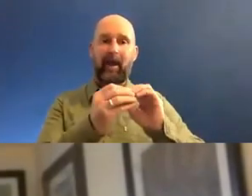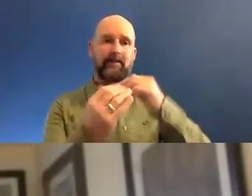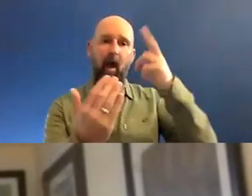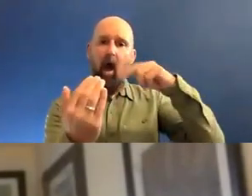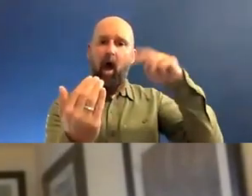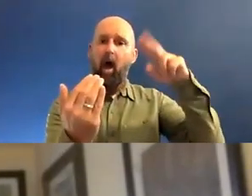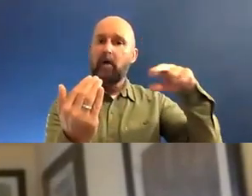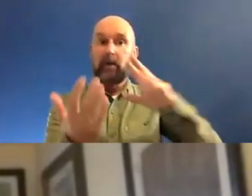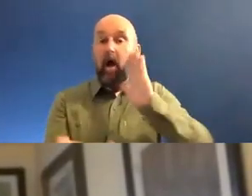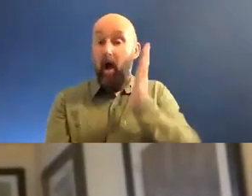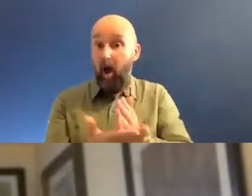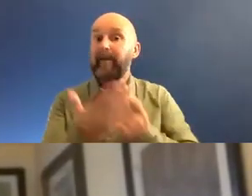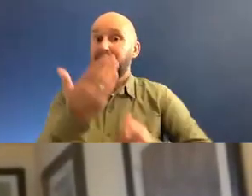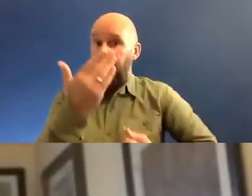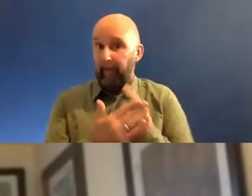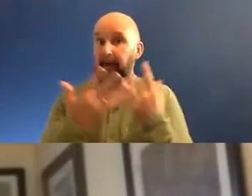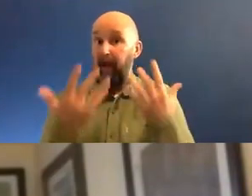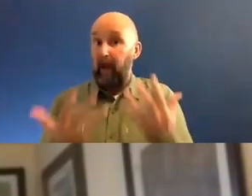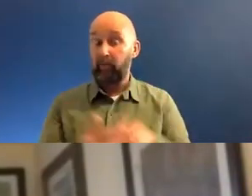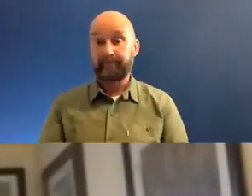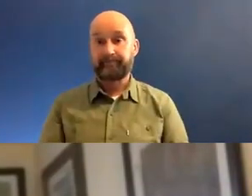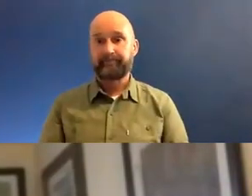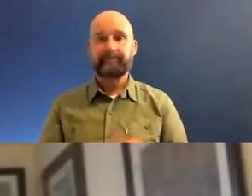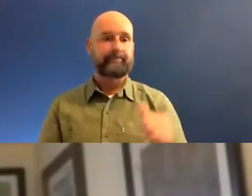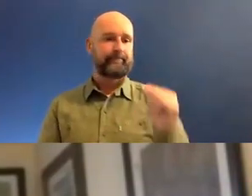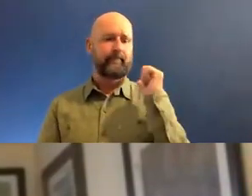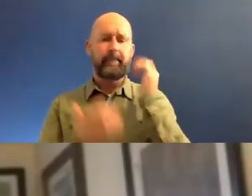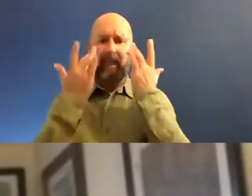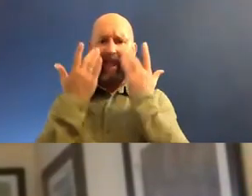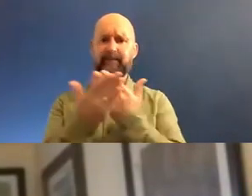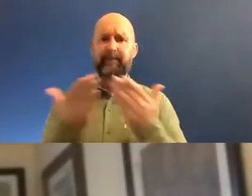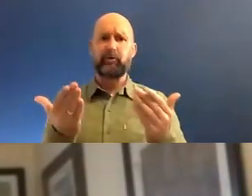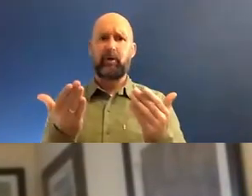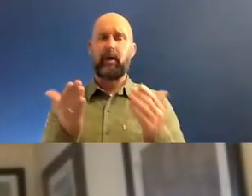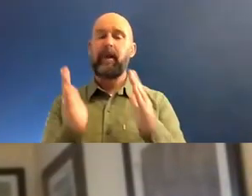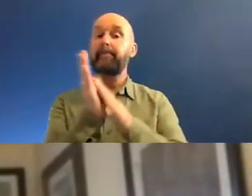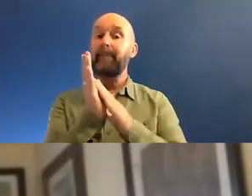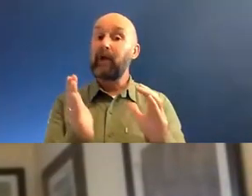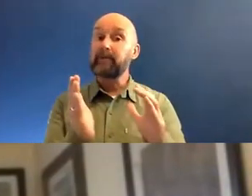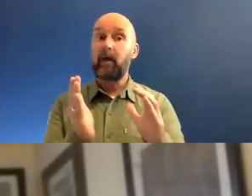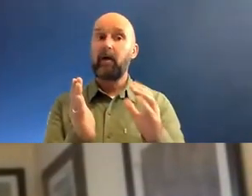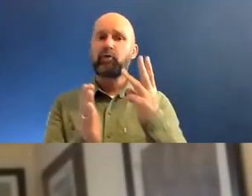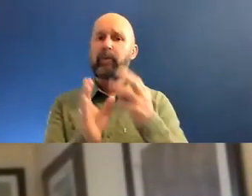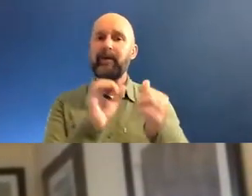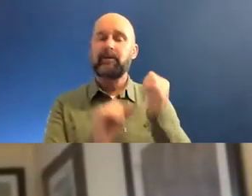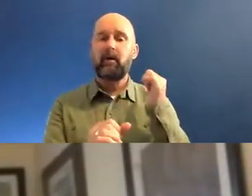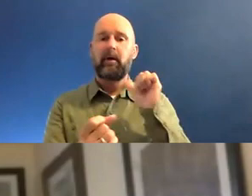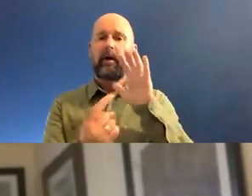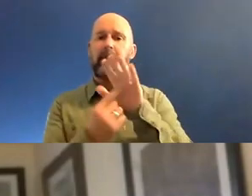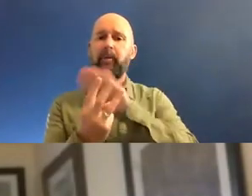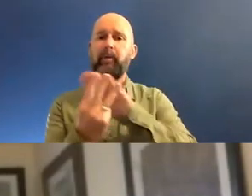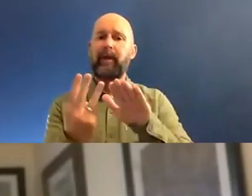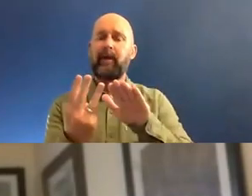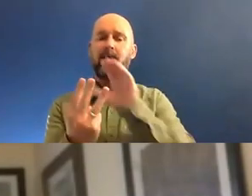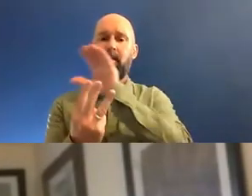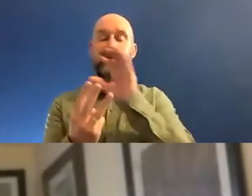really happening. You know, it's, um, I was at an exhibition a few years ago in Manchester where the three headlining artists, when they